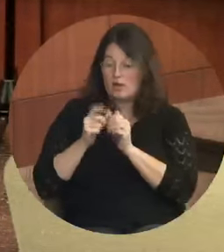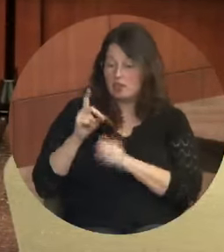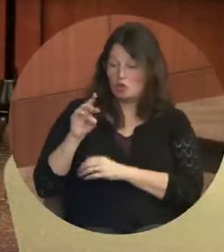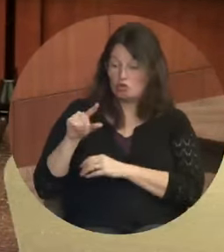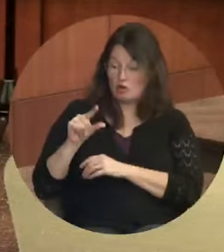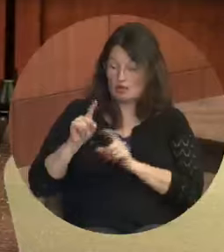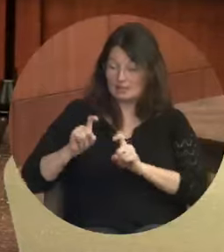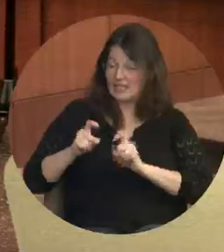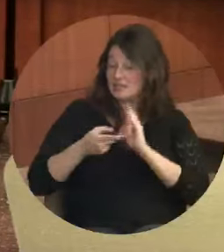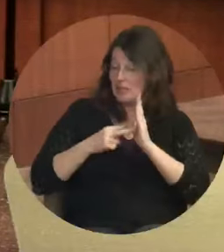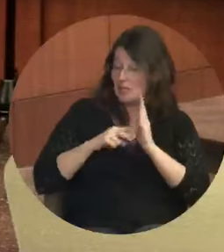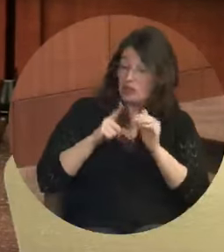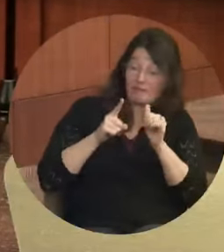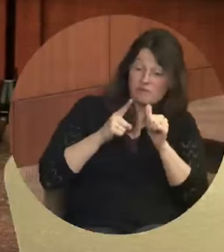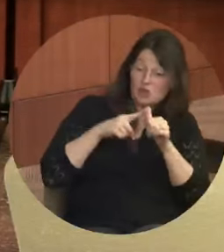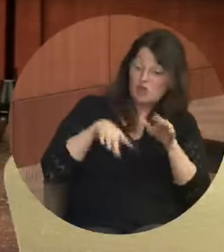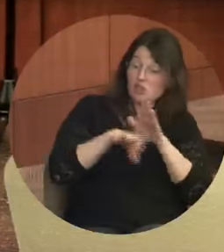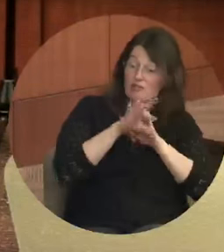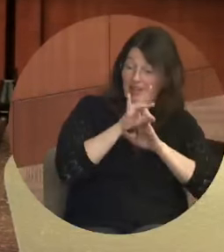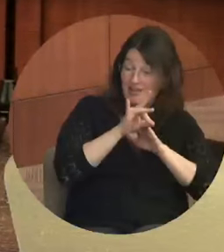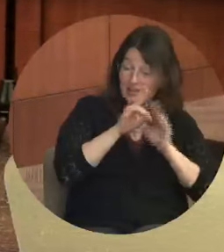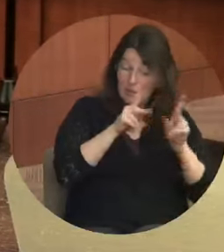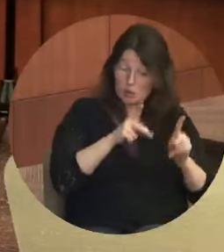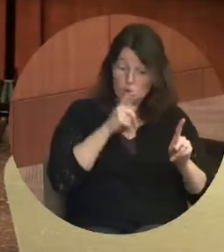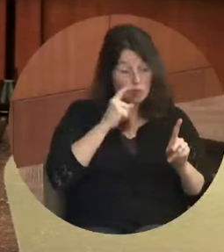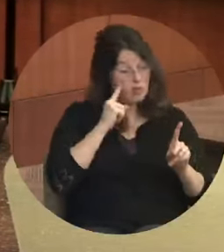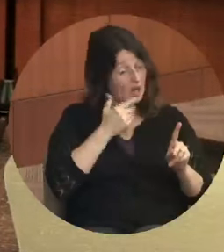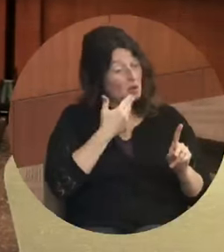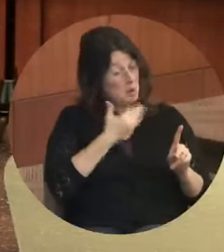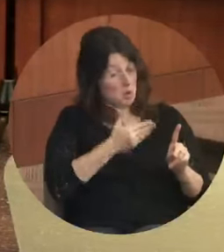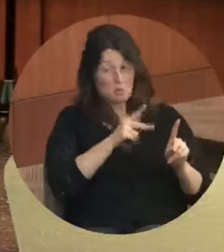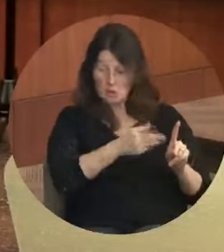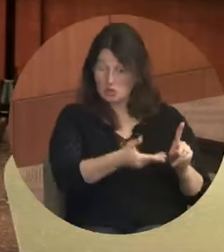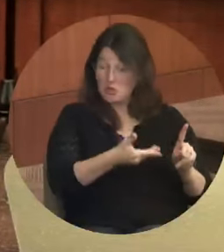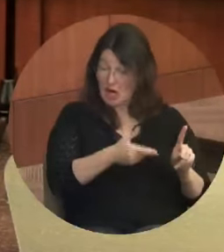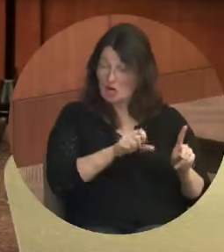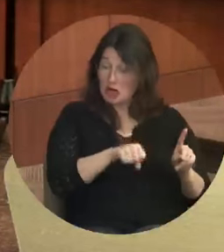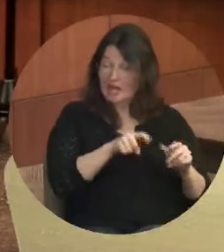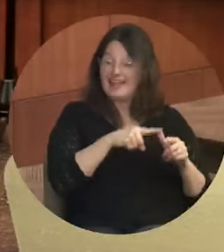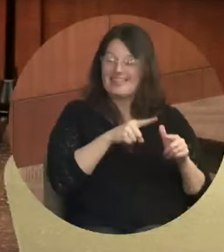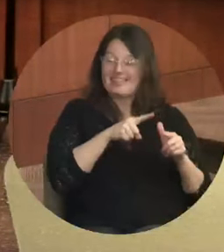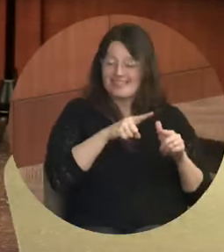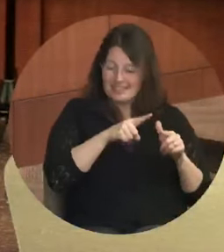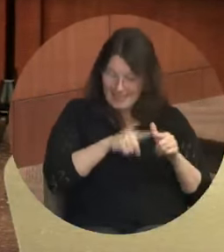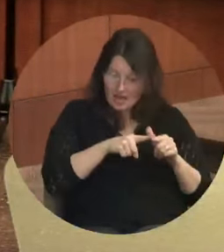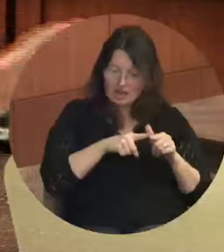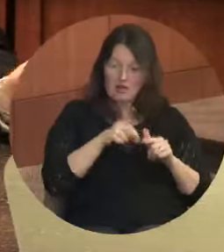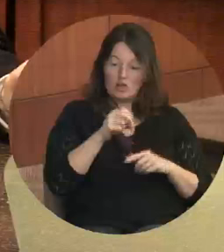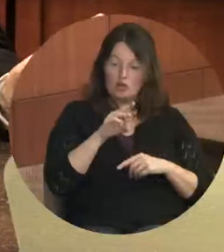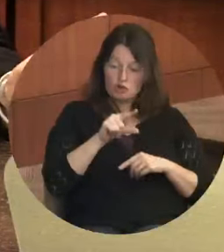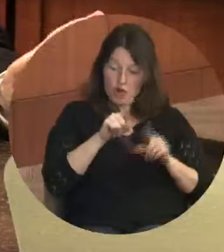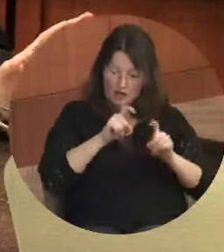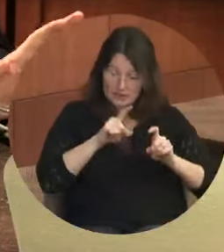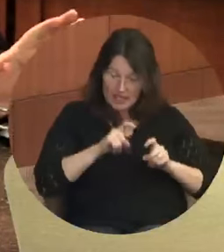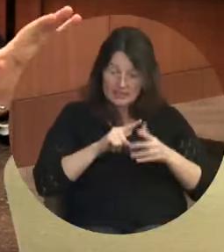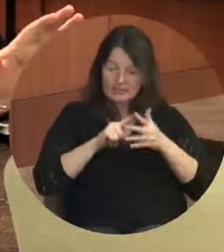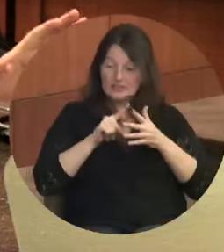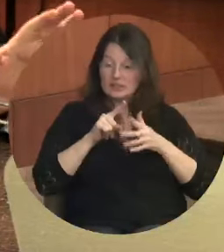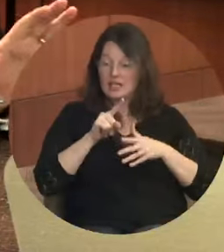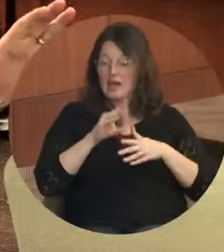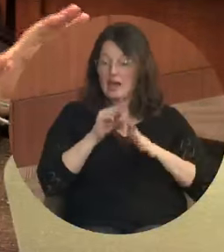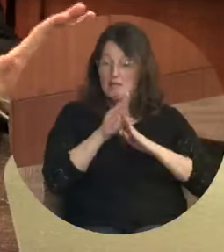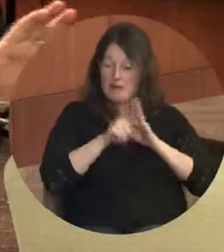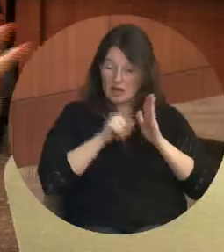found the right person you do those two checks and what it does is rather than keep anyone with a record from